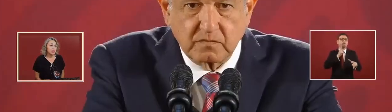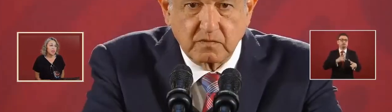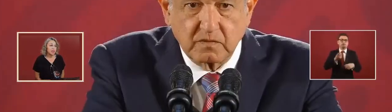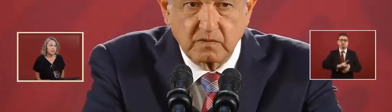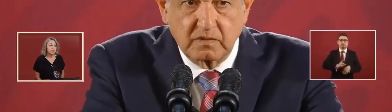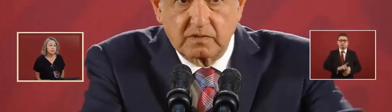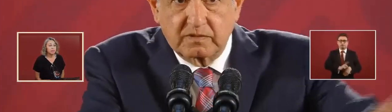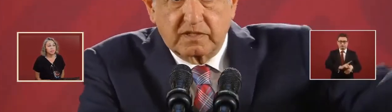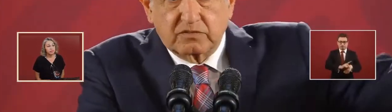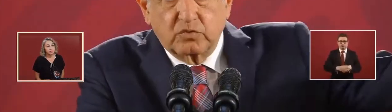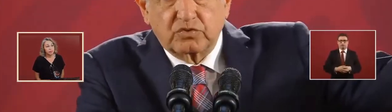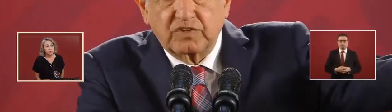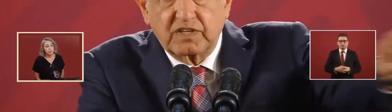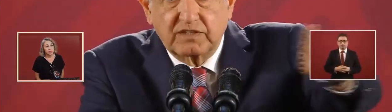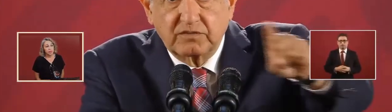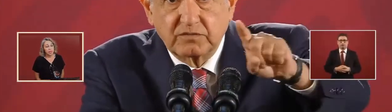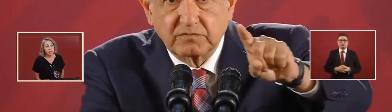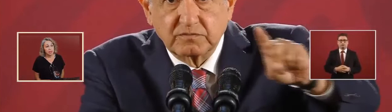during the year